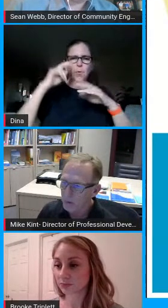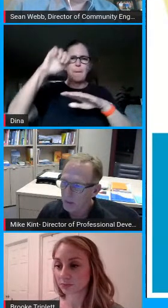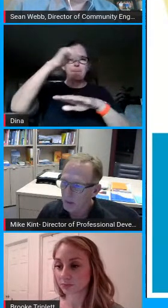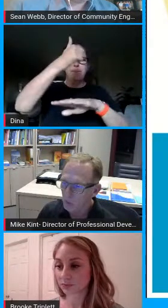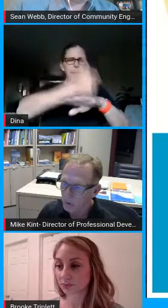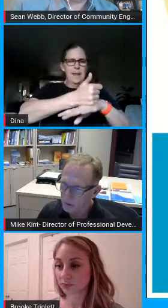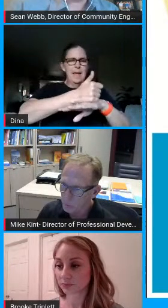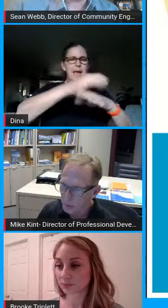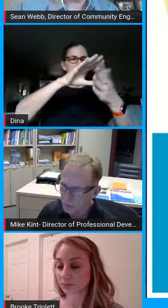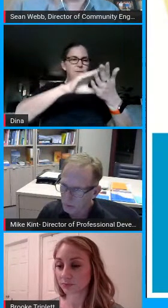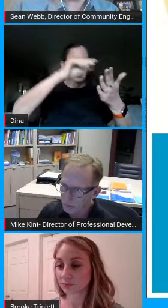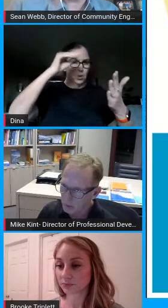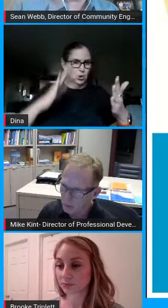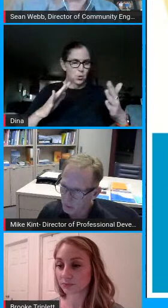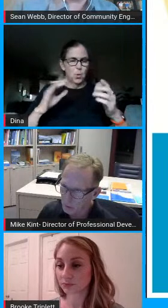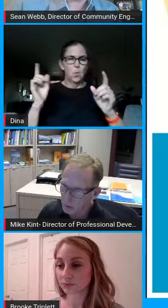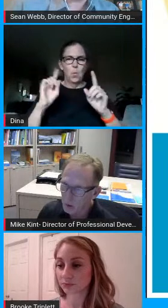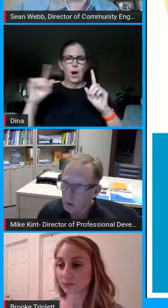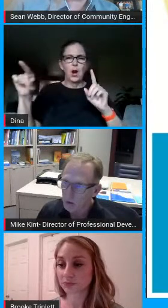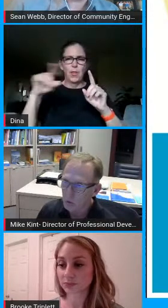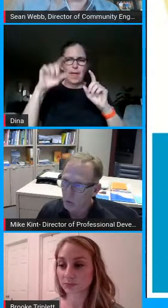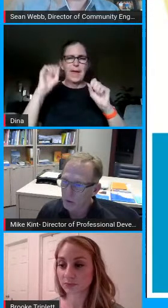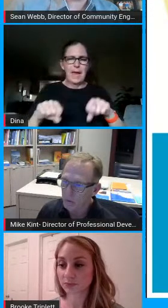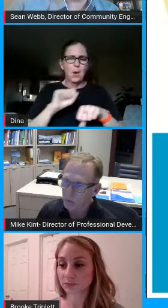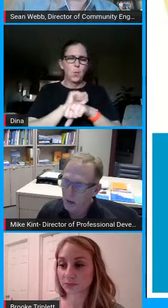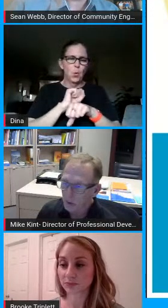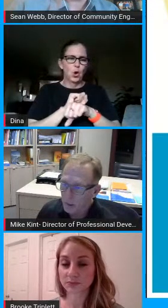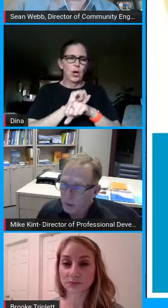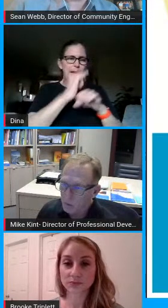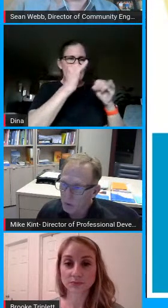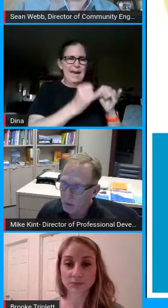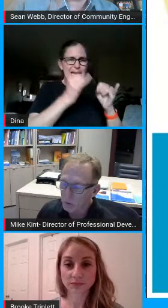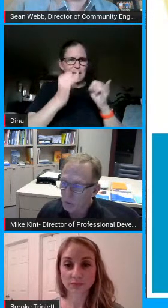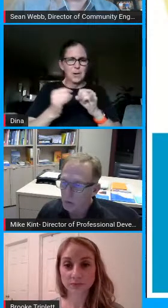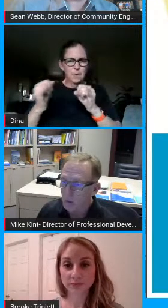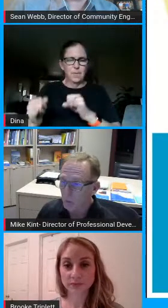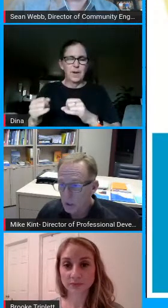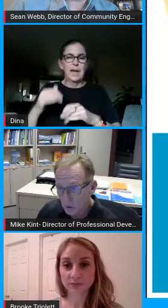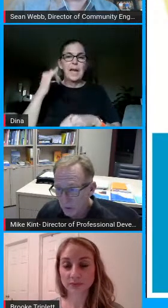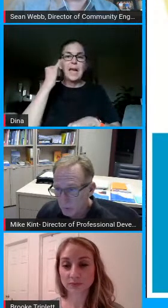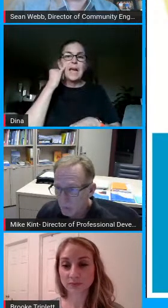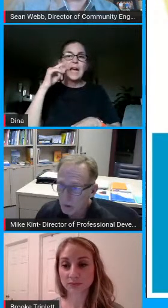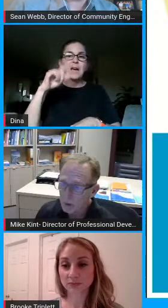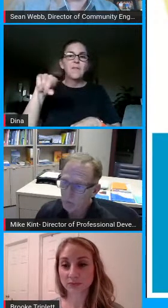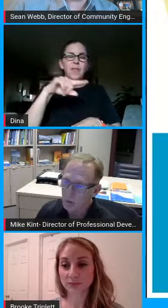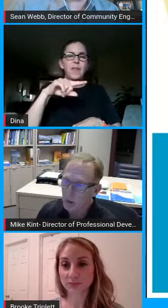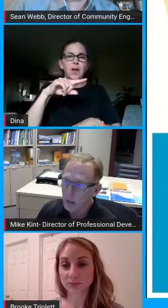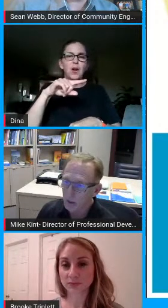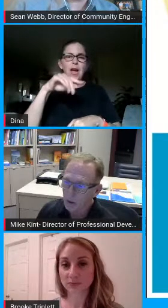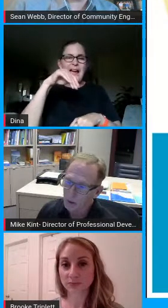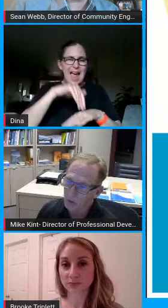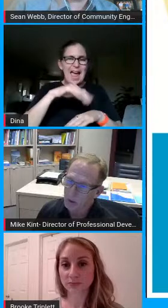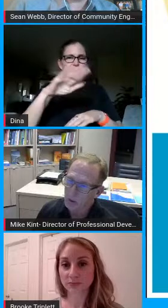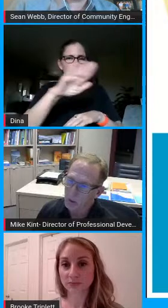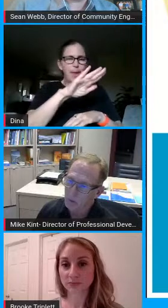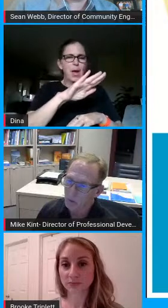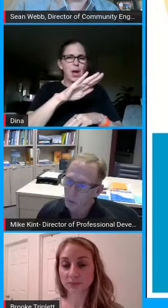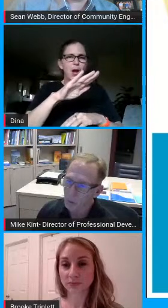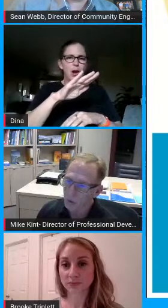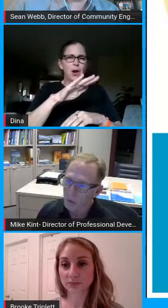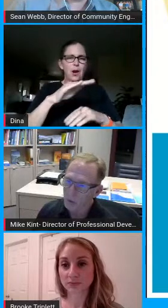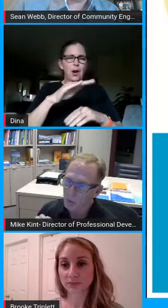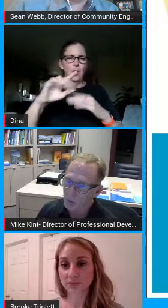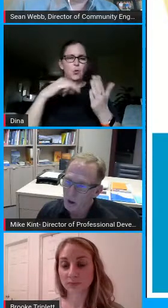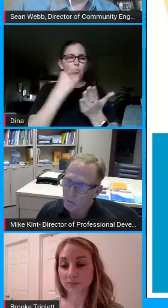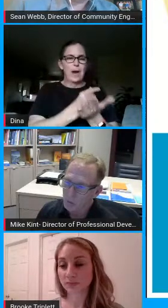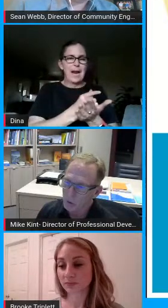pathway that they can work independently on their own so if they're at grade level it will enrich them if they're not at grade level it will